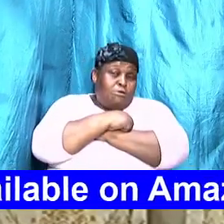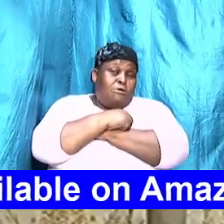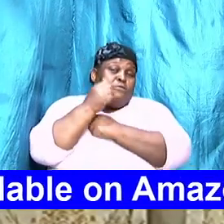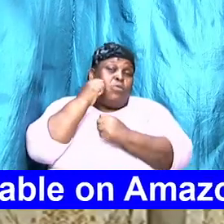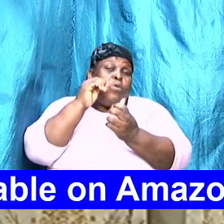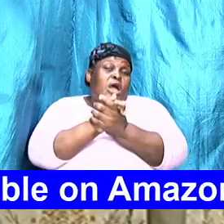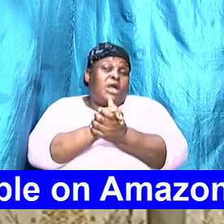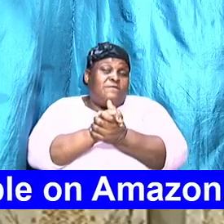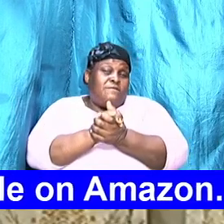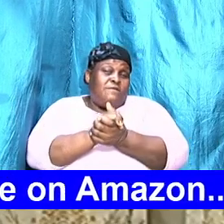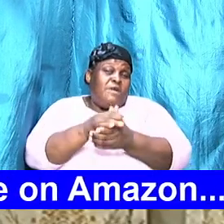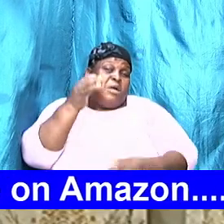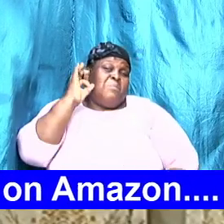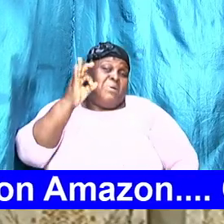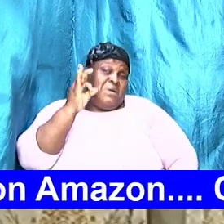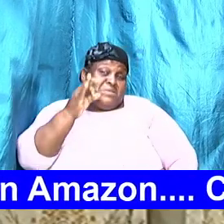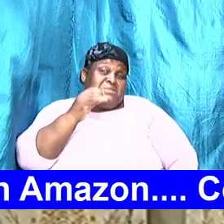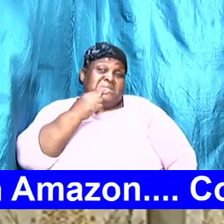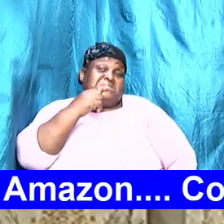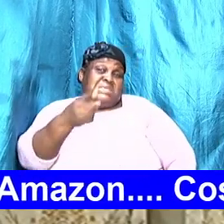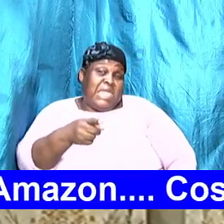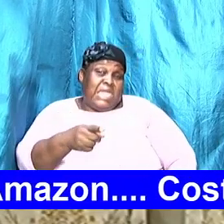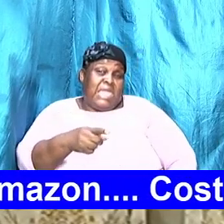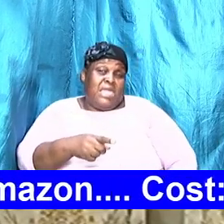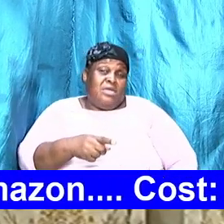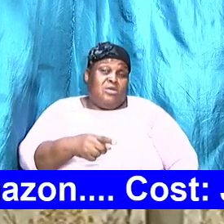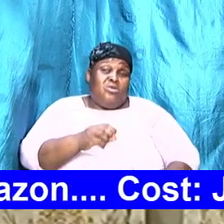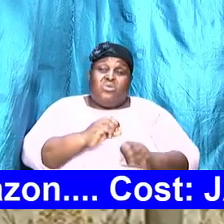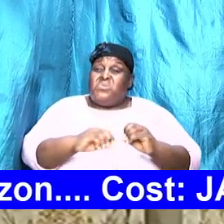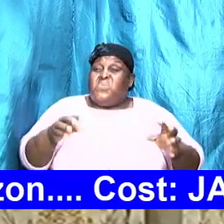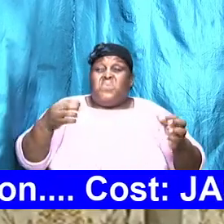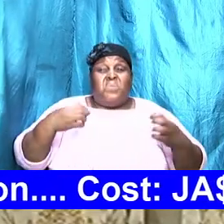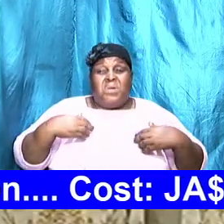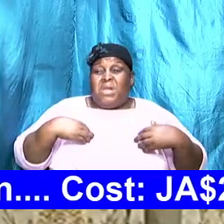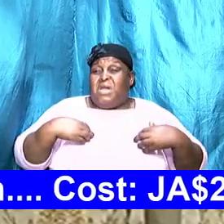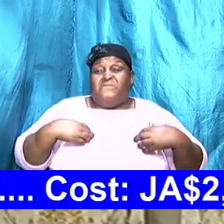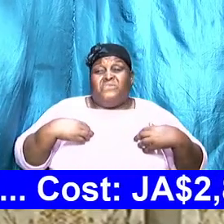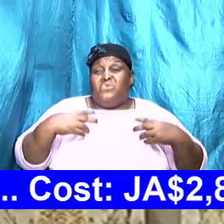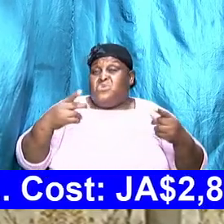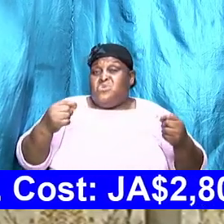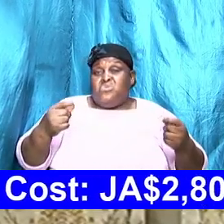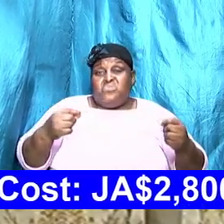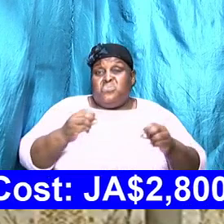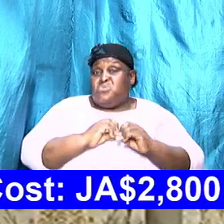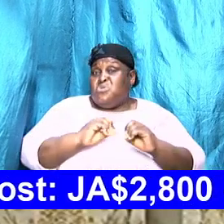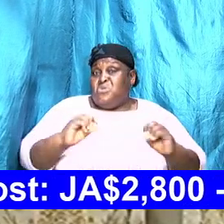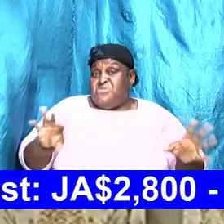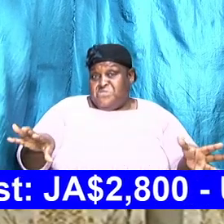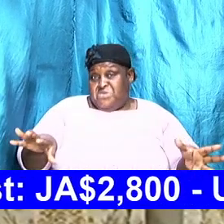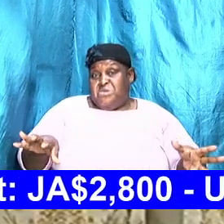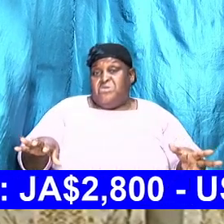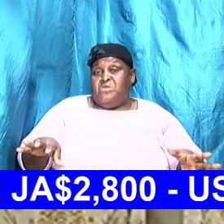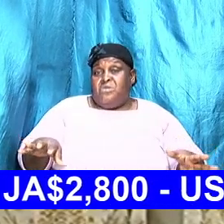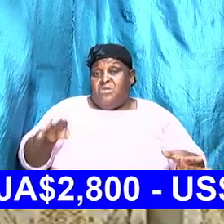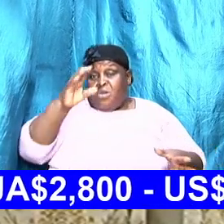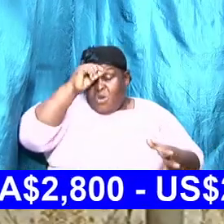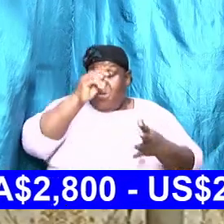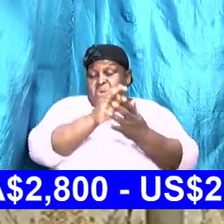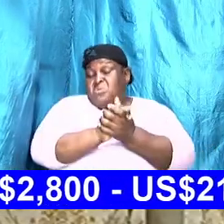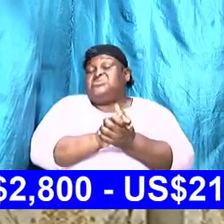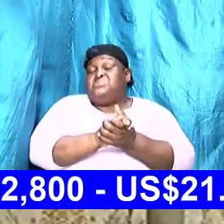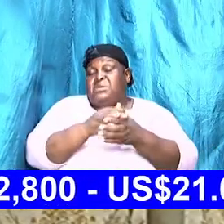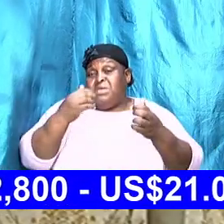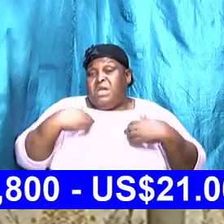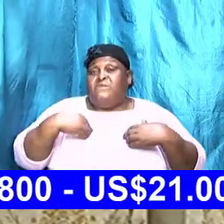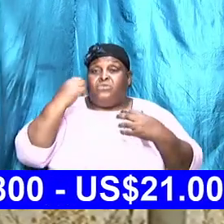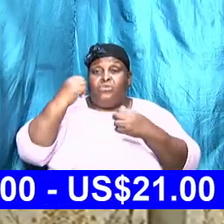it is unconditional. So, even if I don't play my role, if I don't get up and do anything for him or for her,